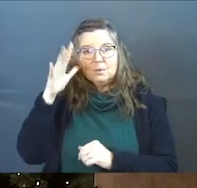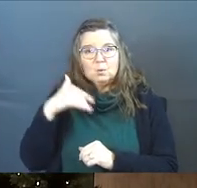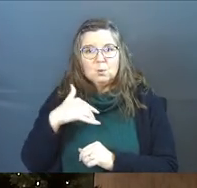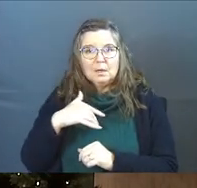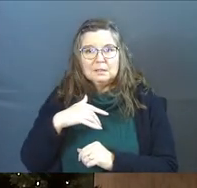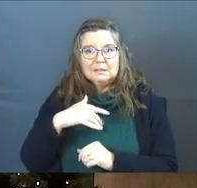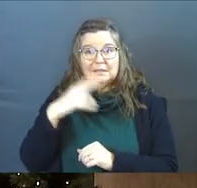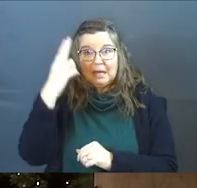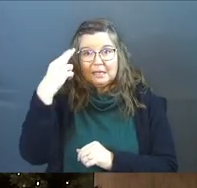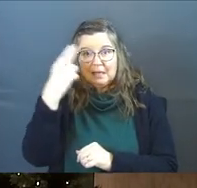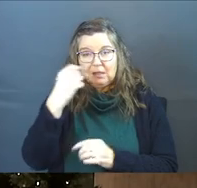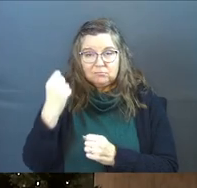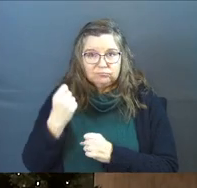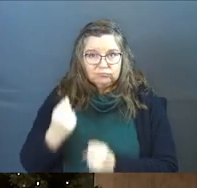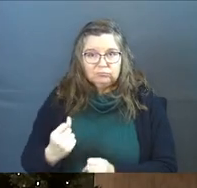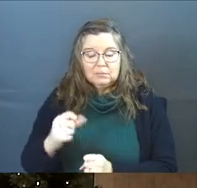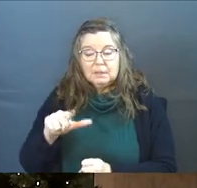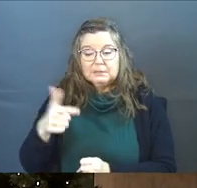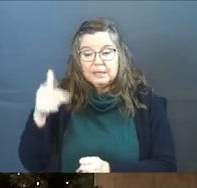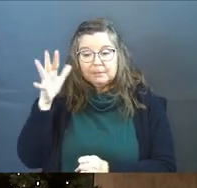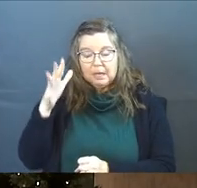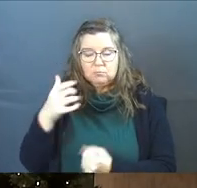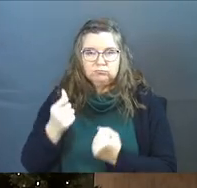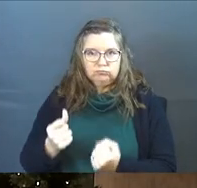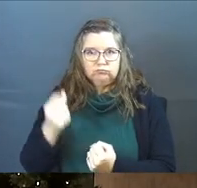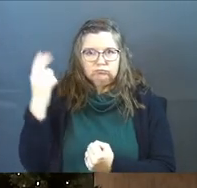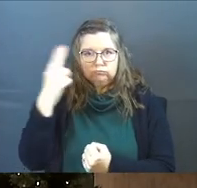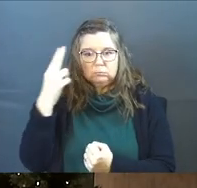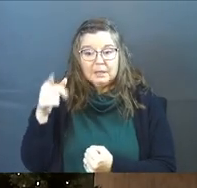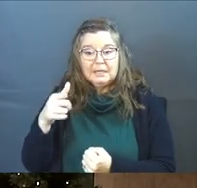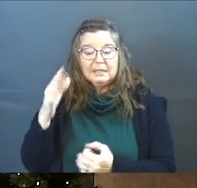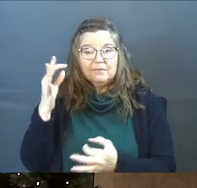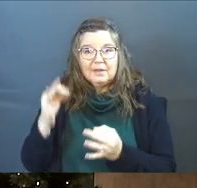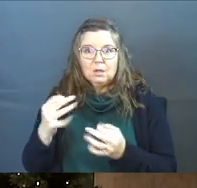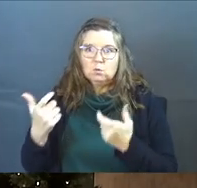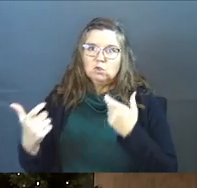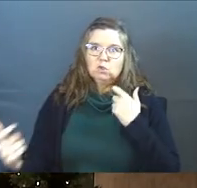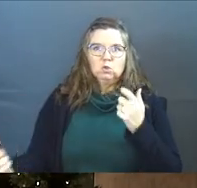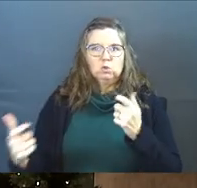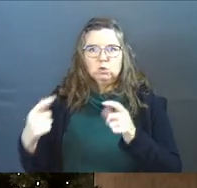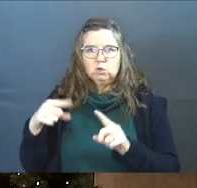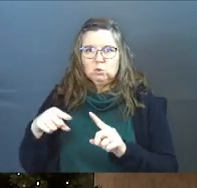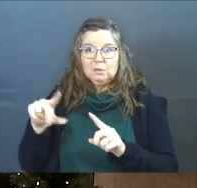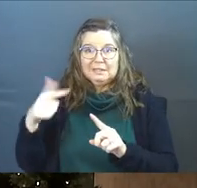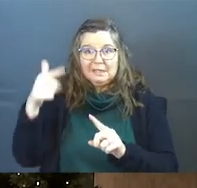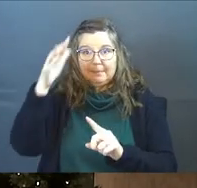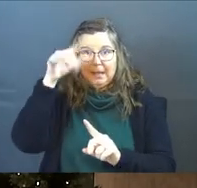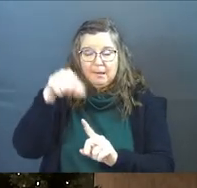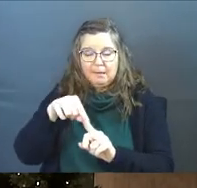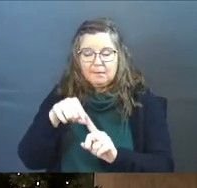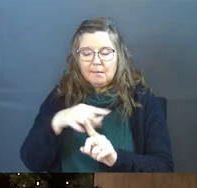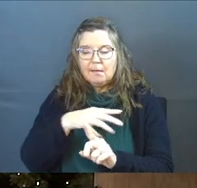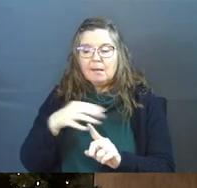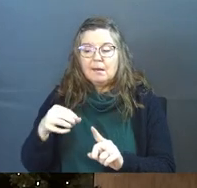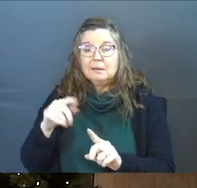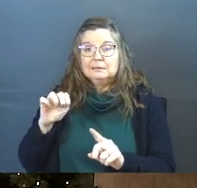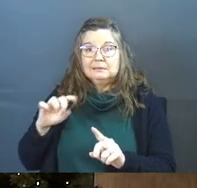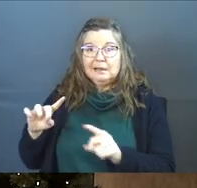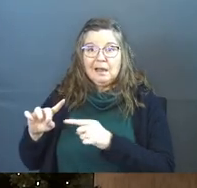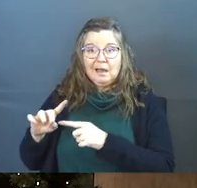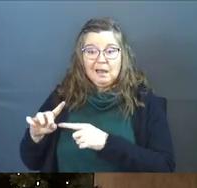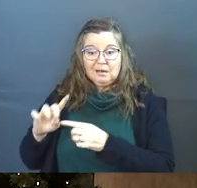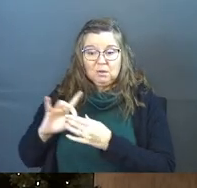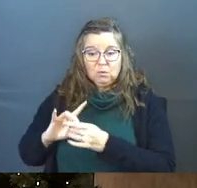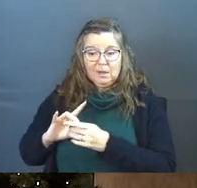was a devout Catholic. And the stepdad who was a devout Catholic, his faith was huge to this stepdad. And Todd,